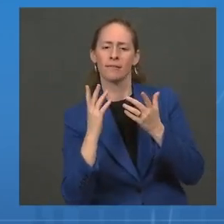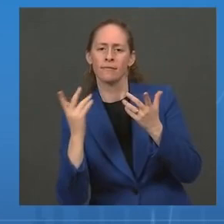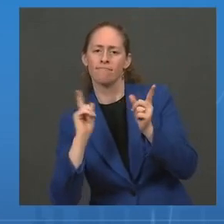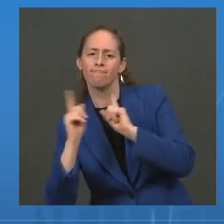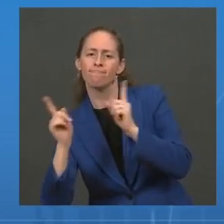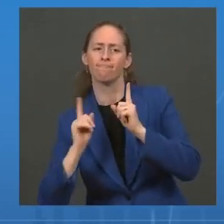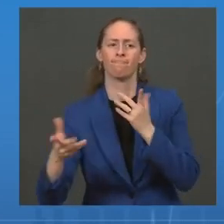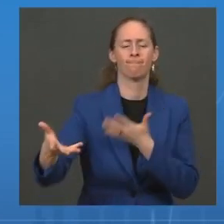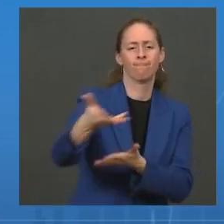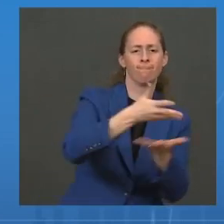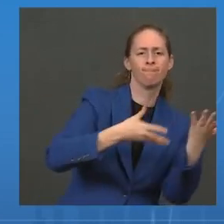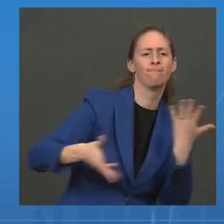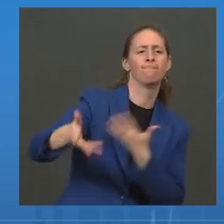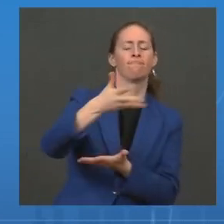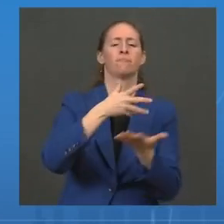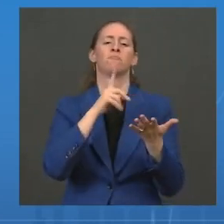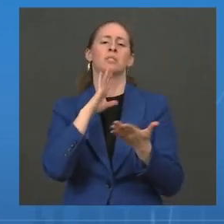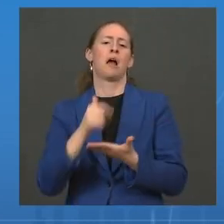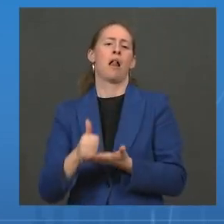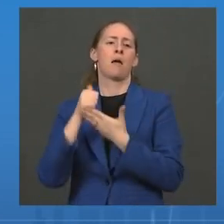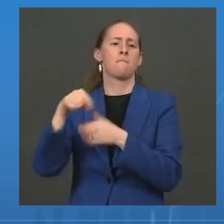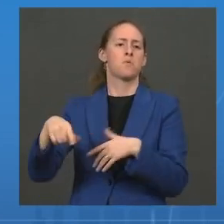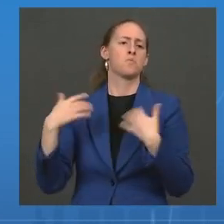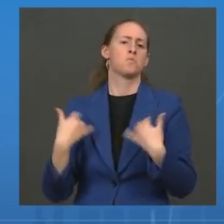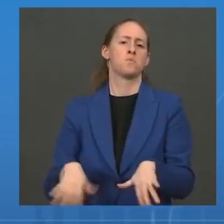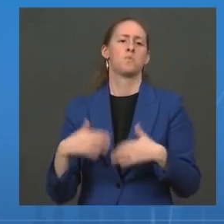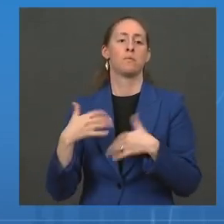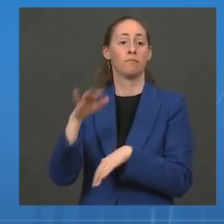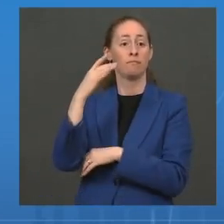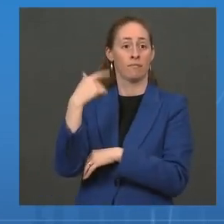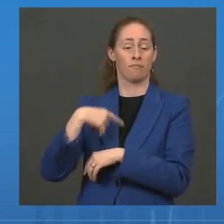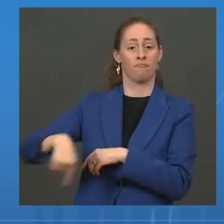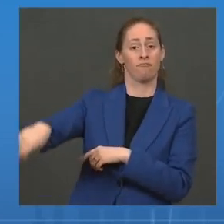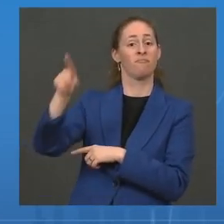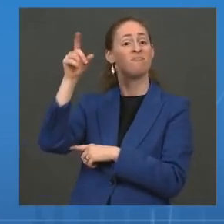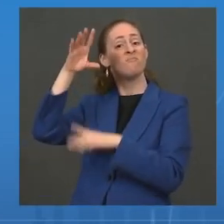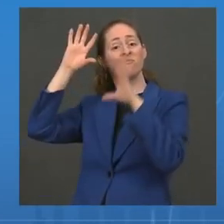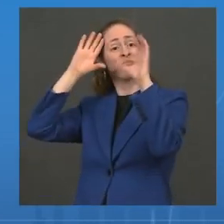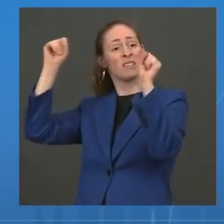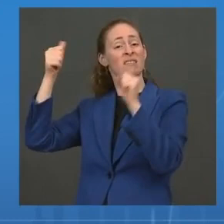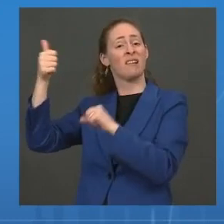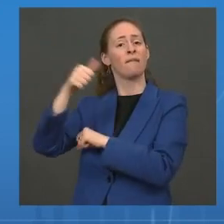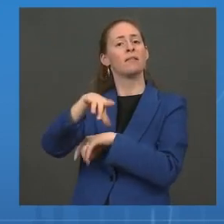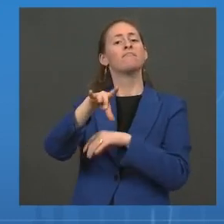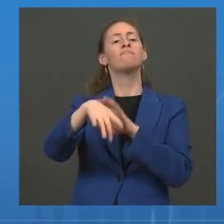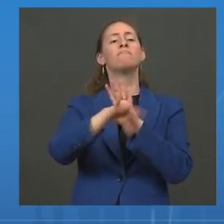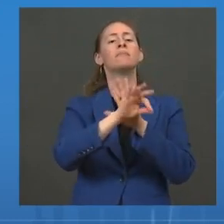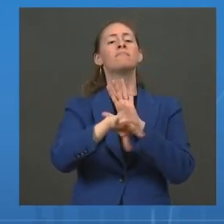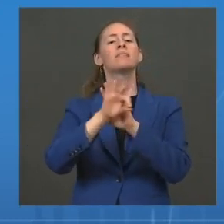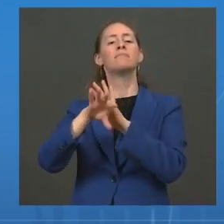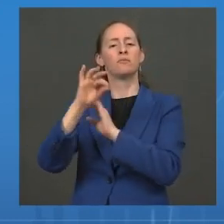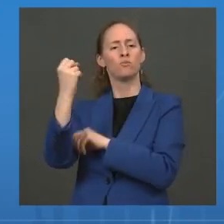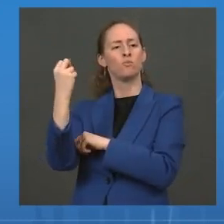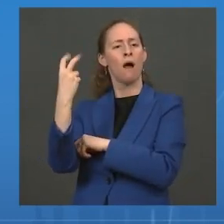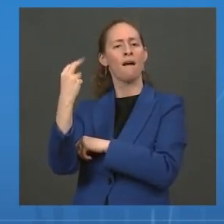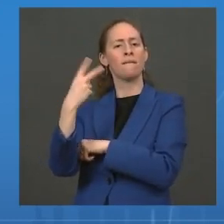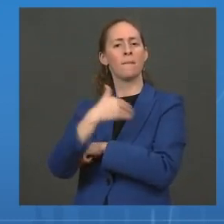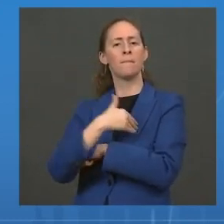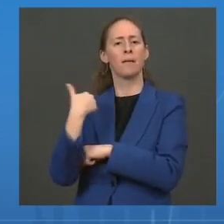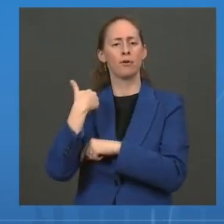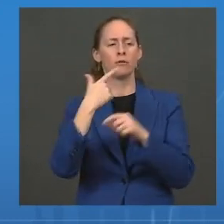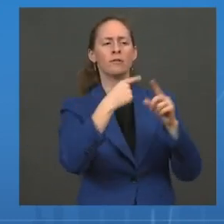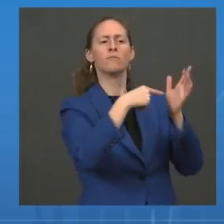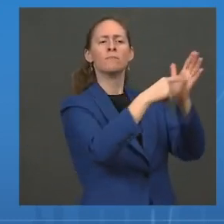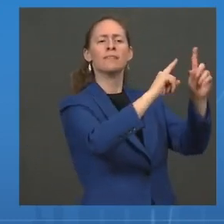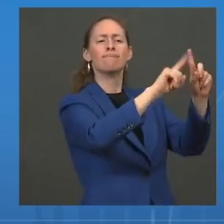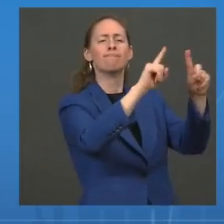That includes the 12 members appointed by the president for the contributions they've made to their communities, as well as the eight federal